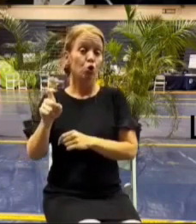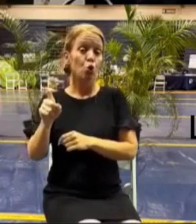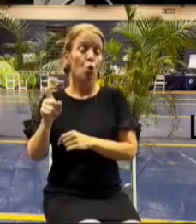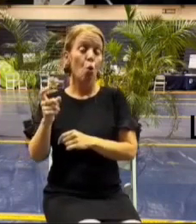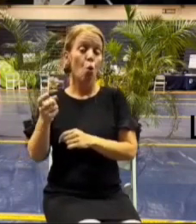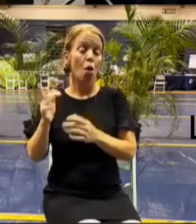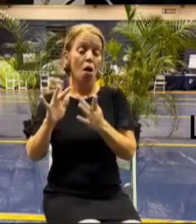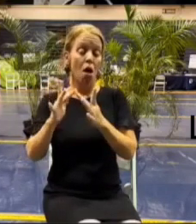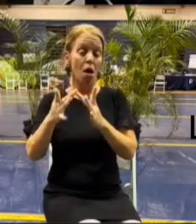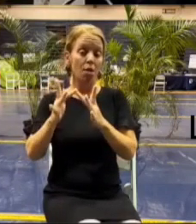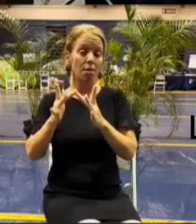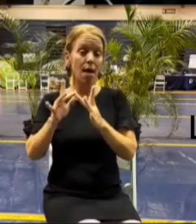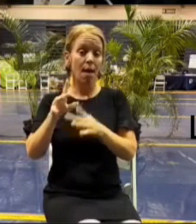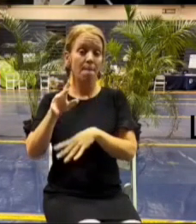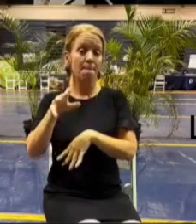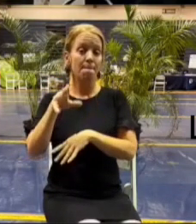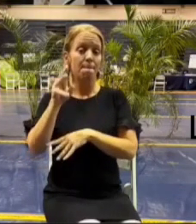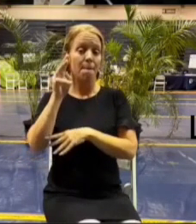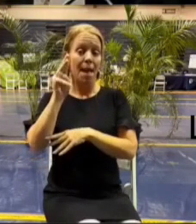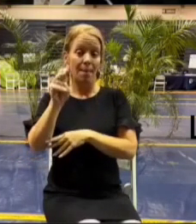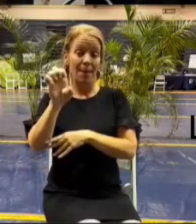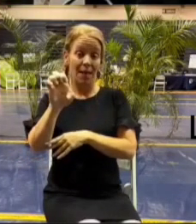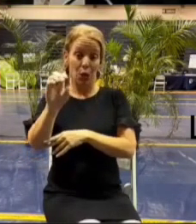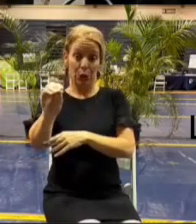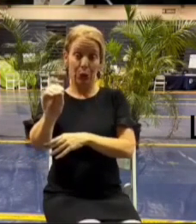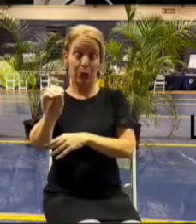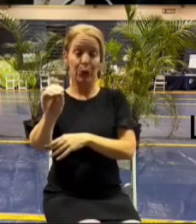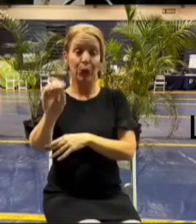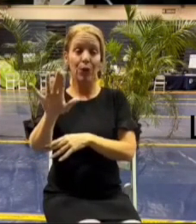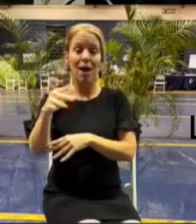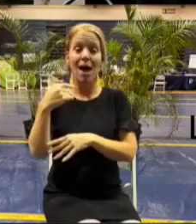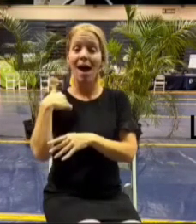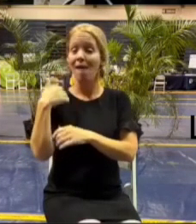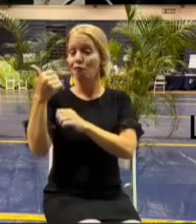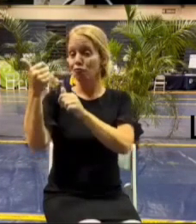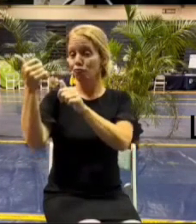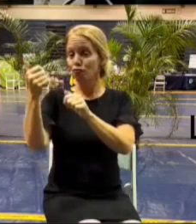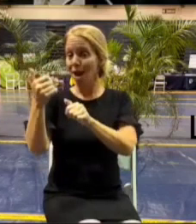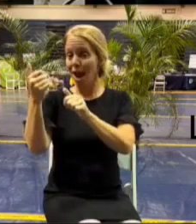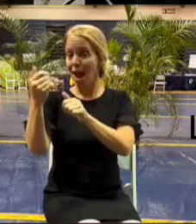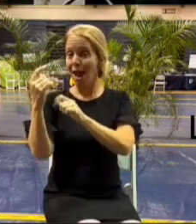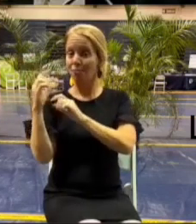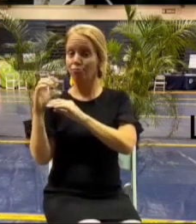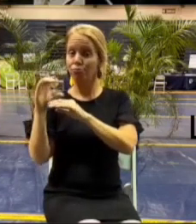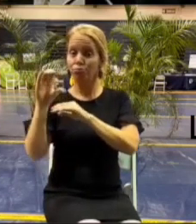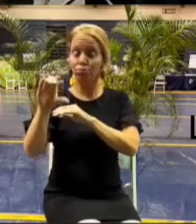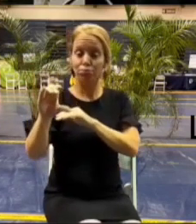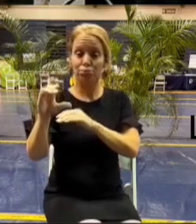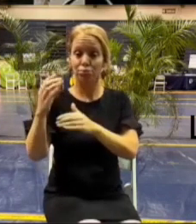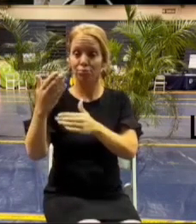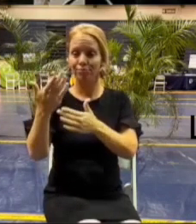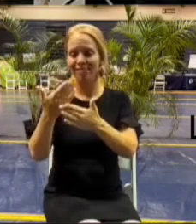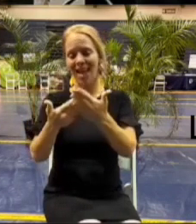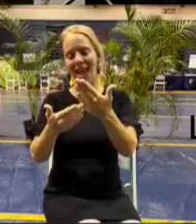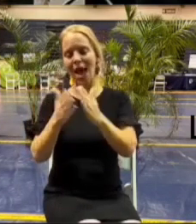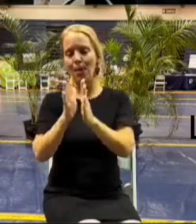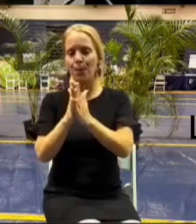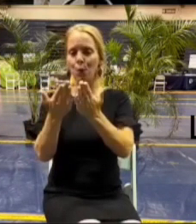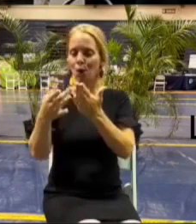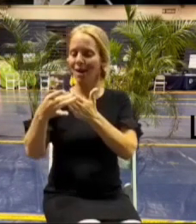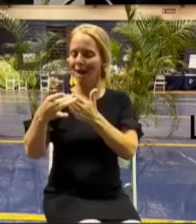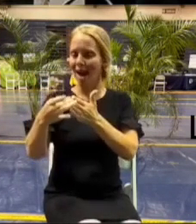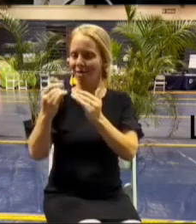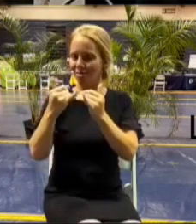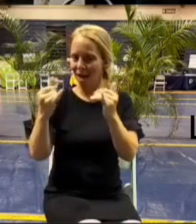development and check out the grant handbook for what's eligible and if you are